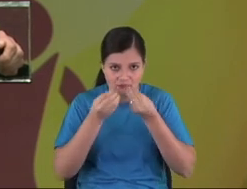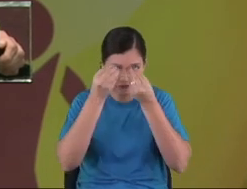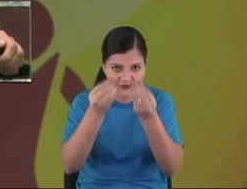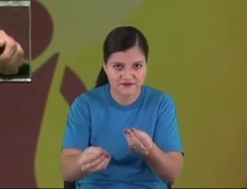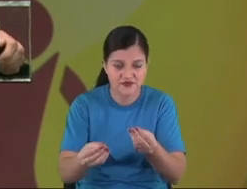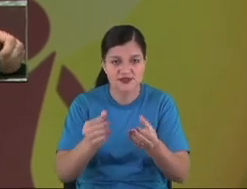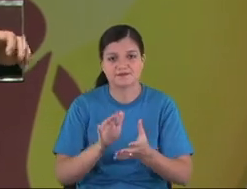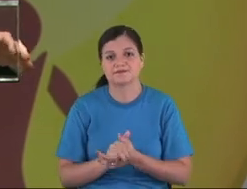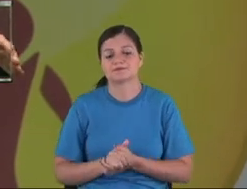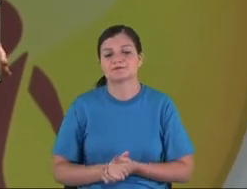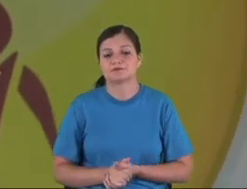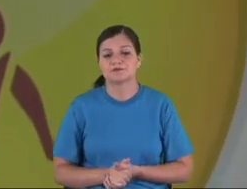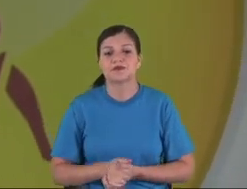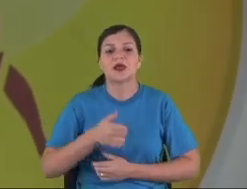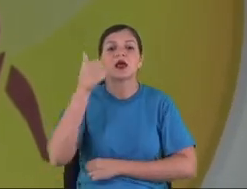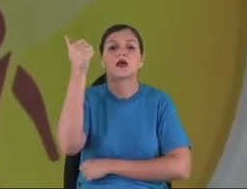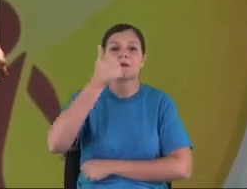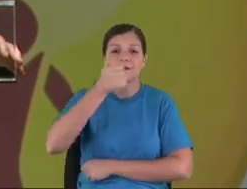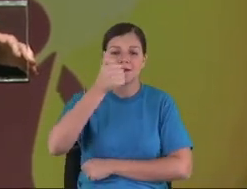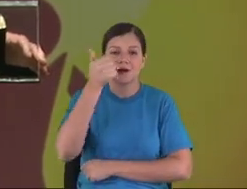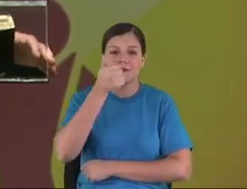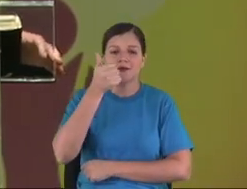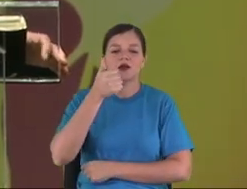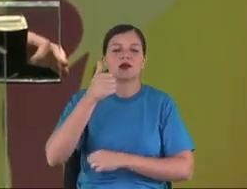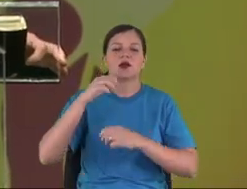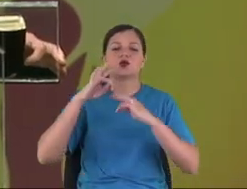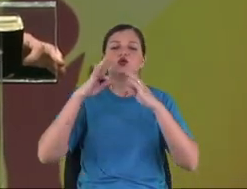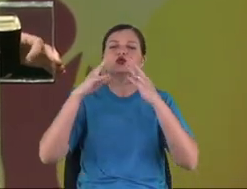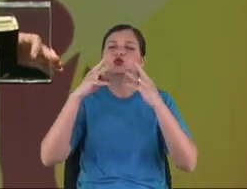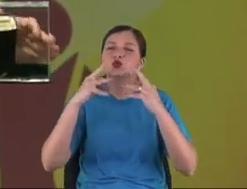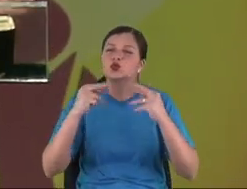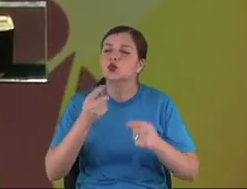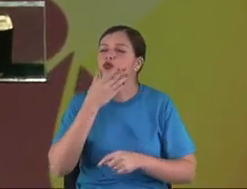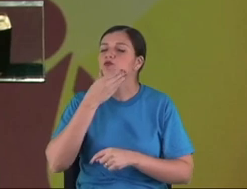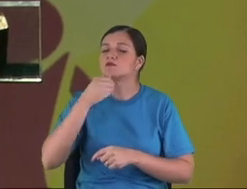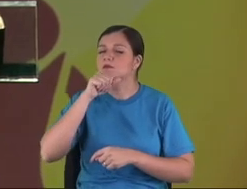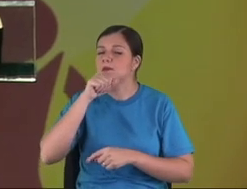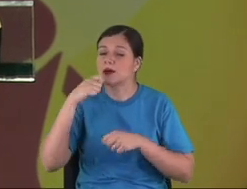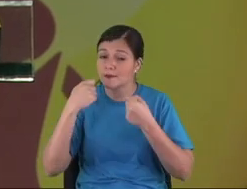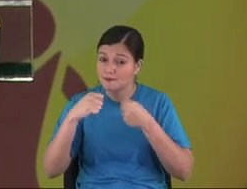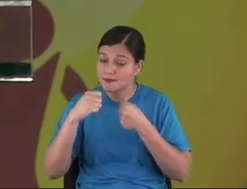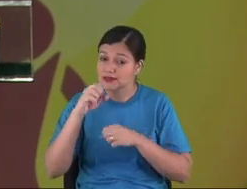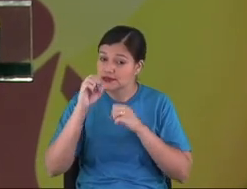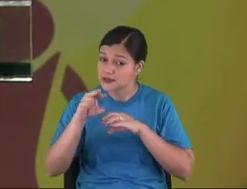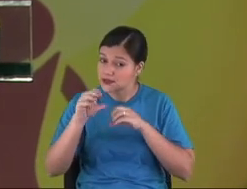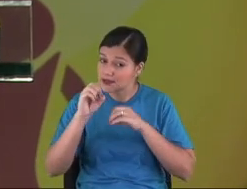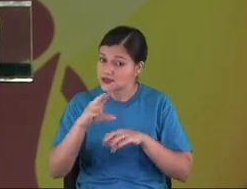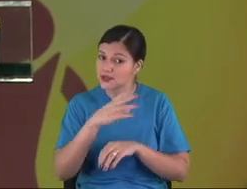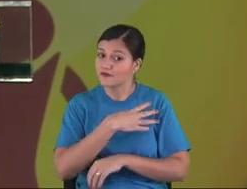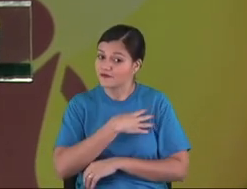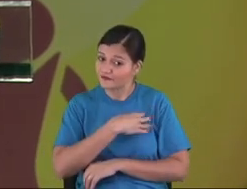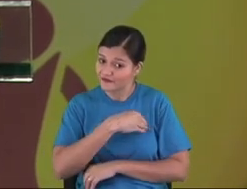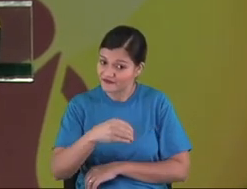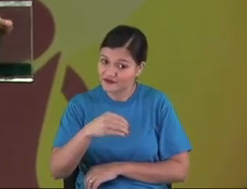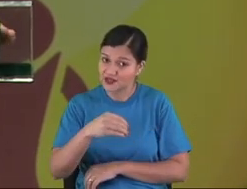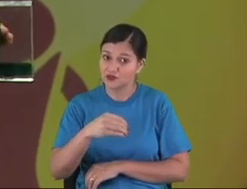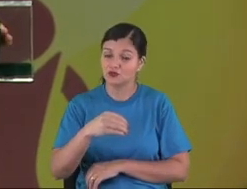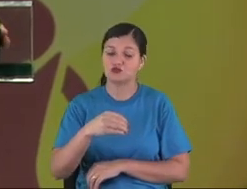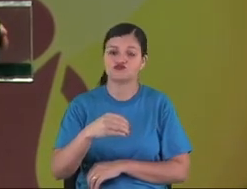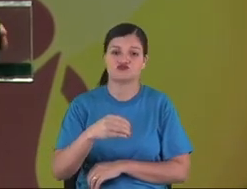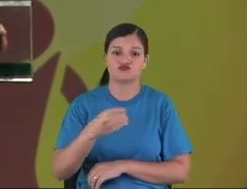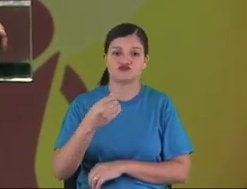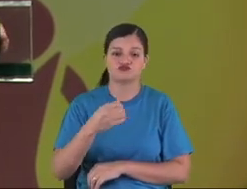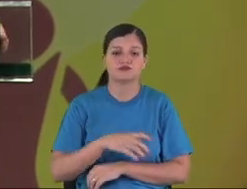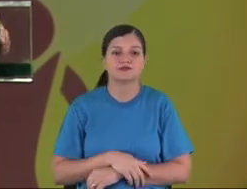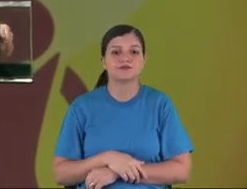First of all, all the fathers need to teach to his kids, kids, men,